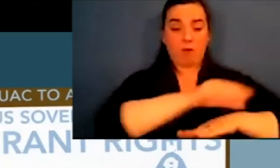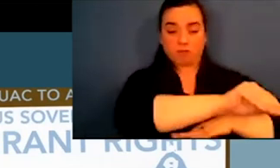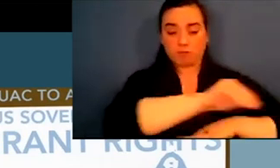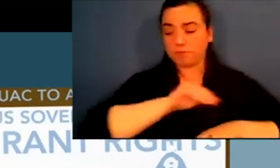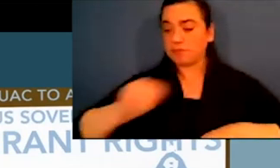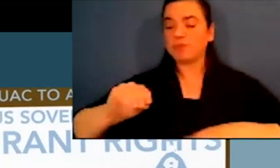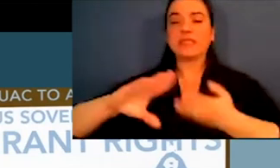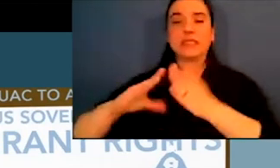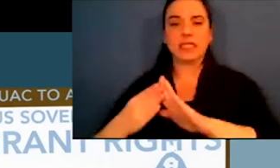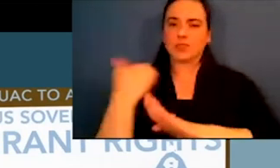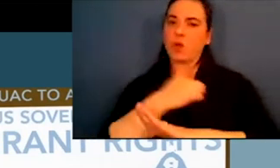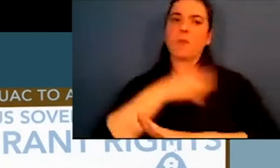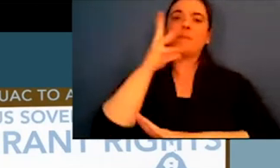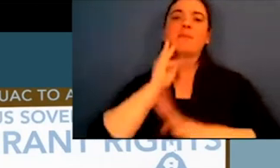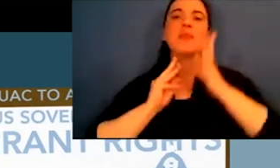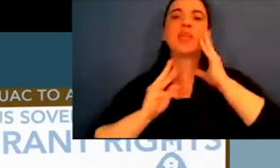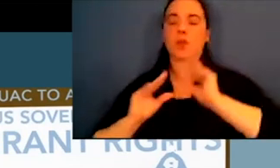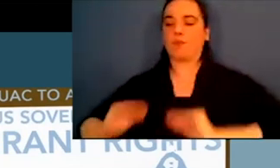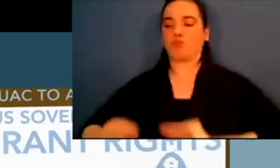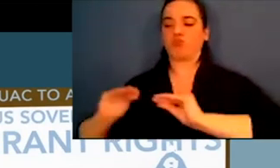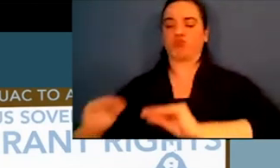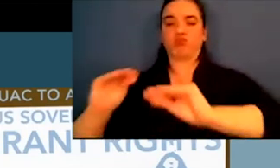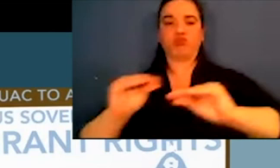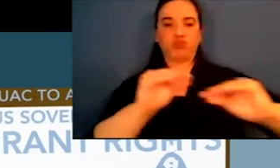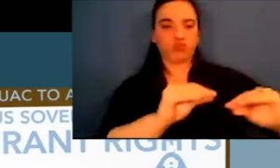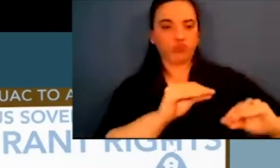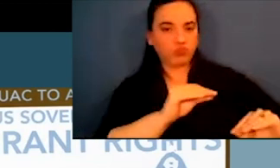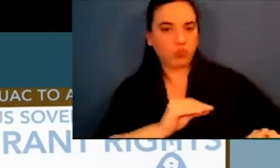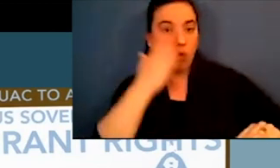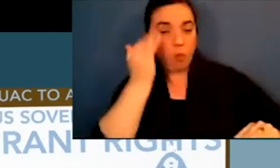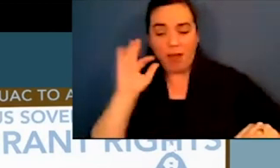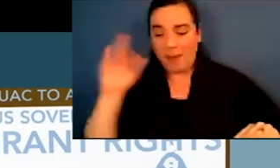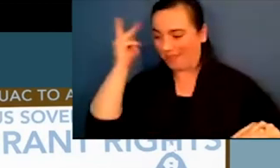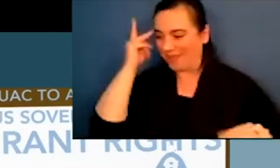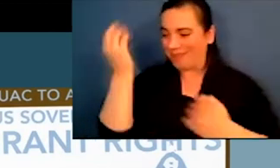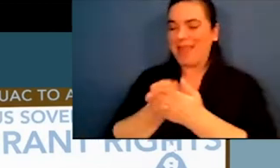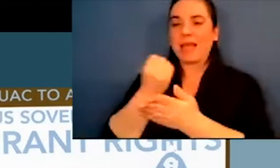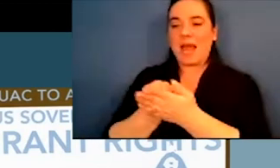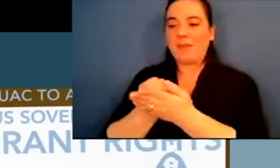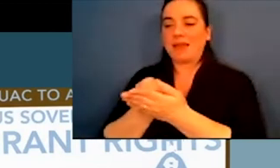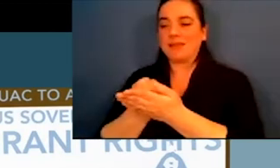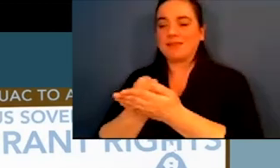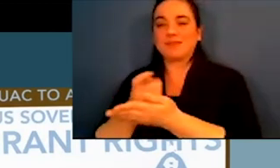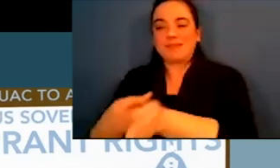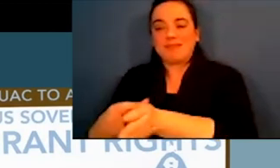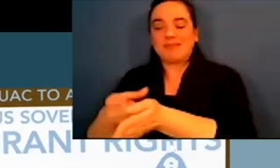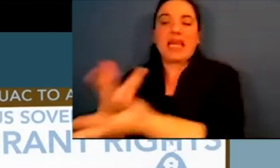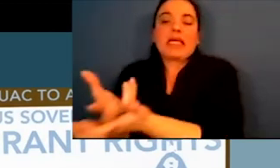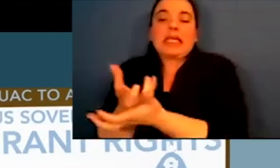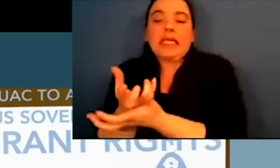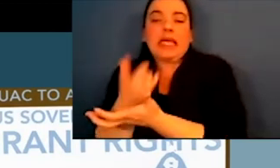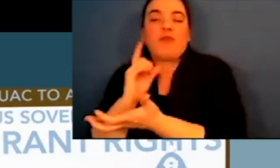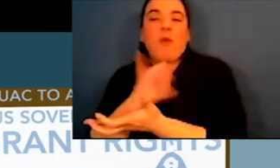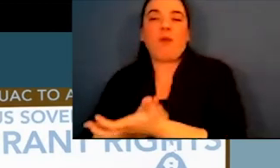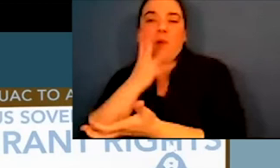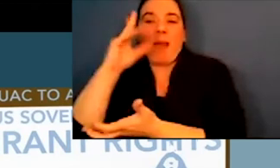Relocated a lot of native people to urban areas. So we've been moved a great deal. We've often been moved to suit the current